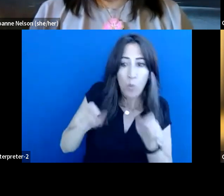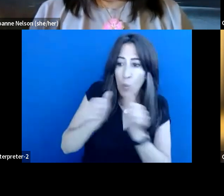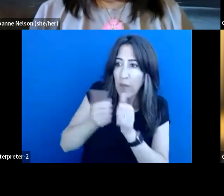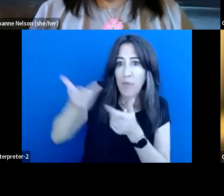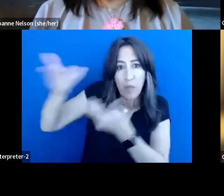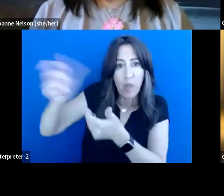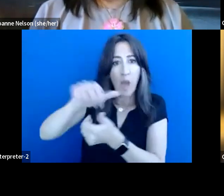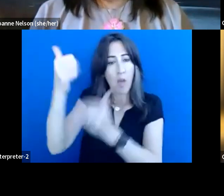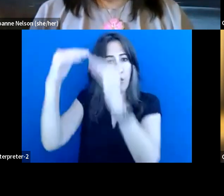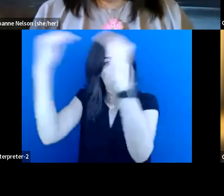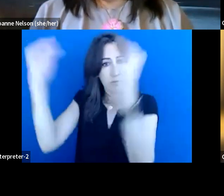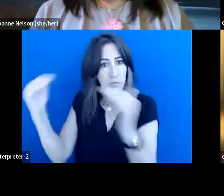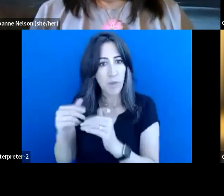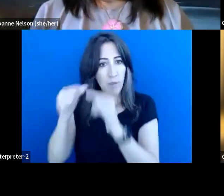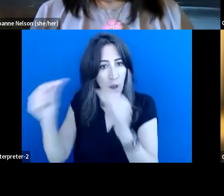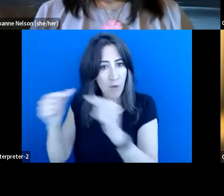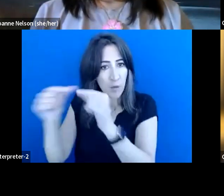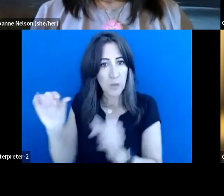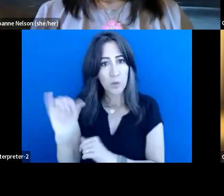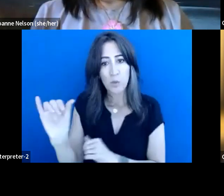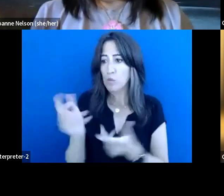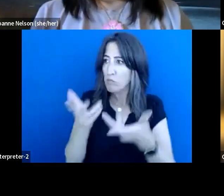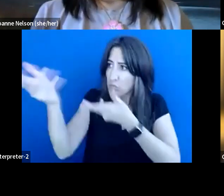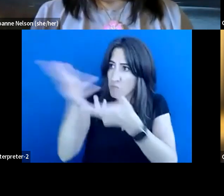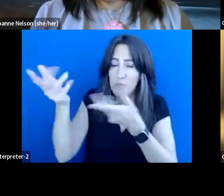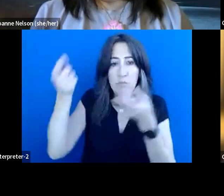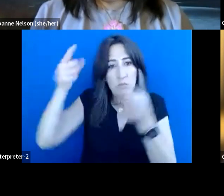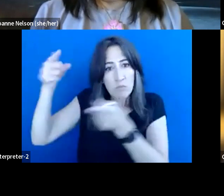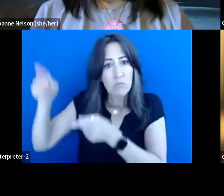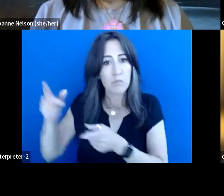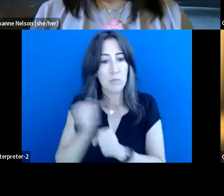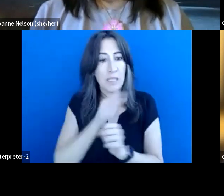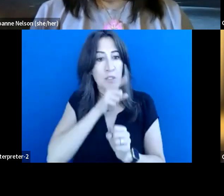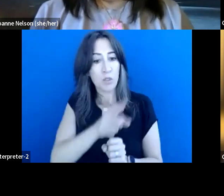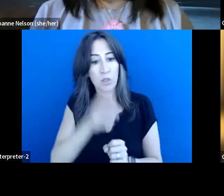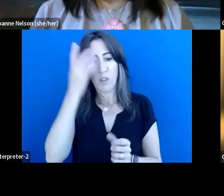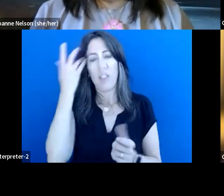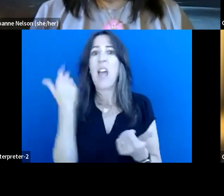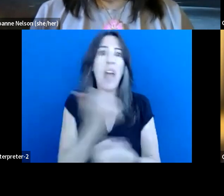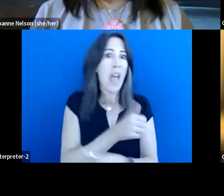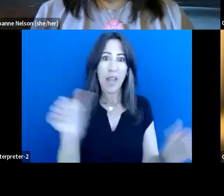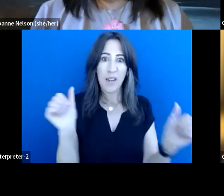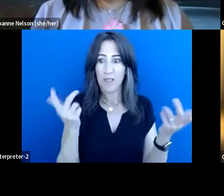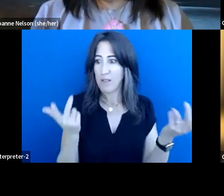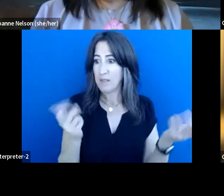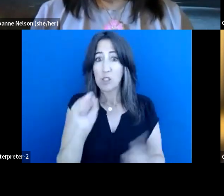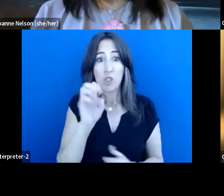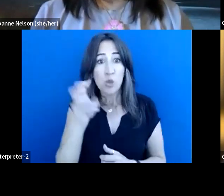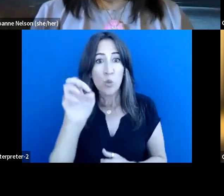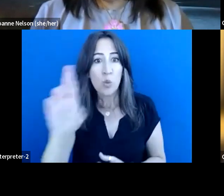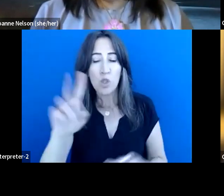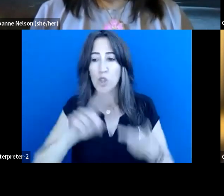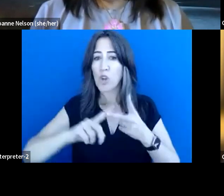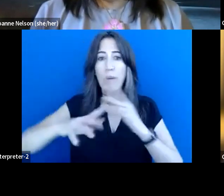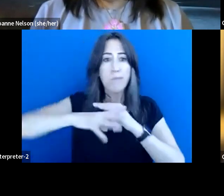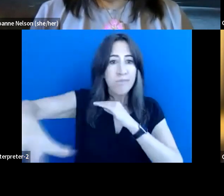that would really apply to, to anything, uh, for, you know, the, the sewer overflows and the discharge that's